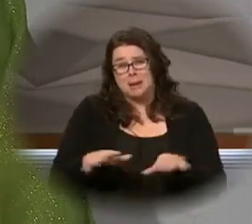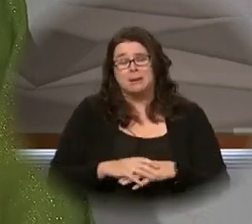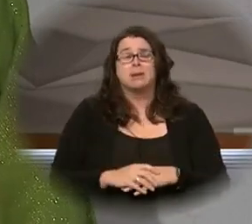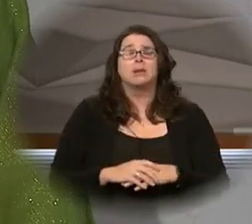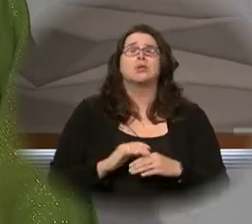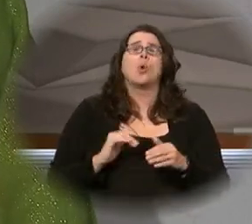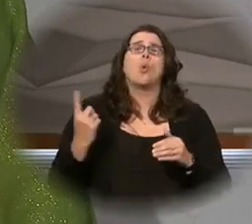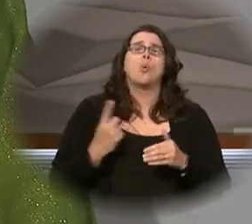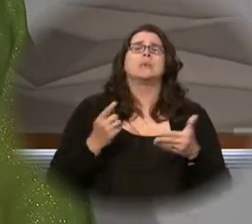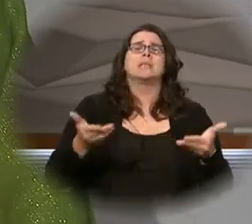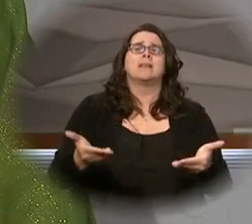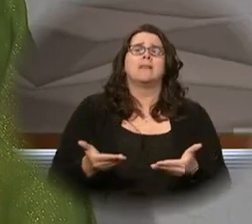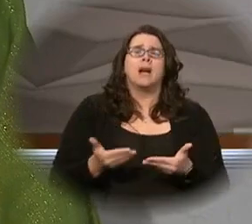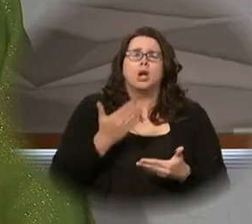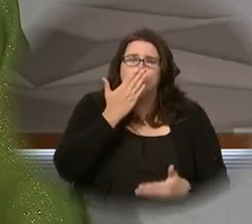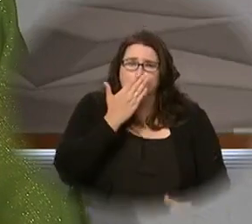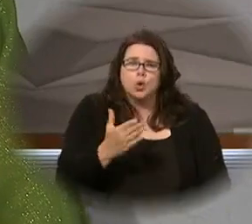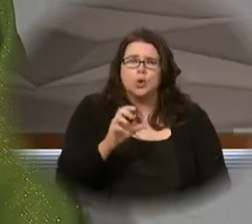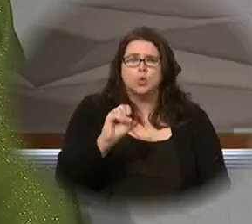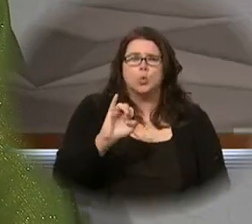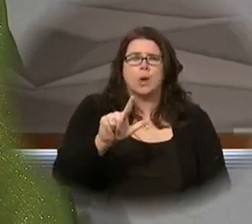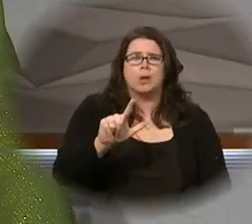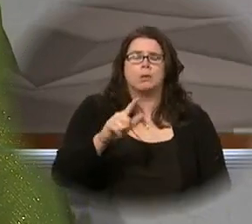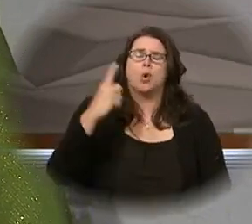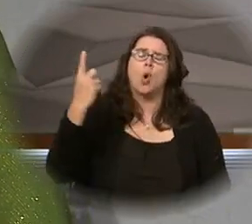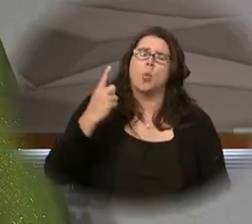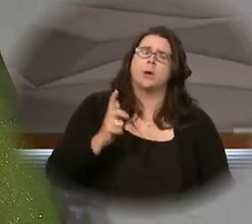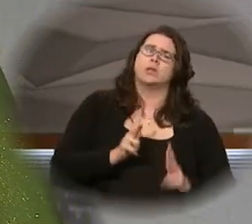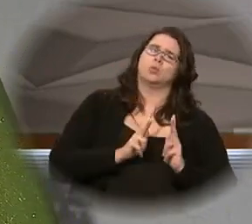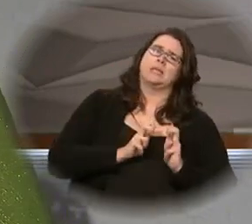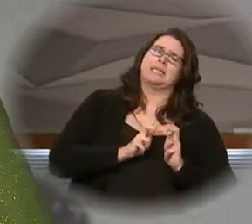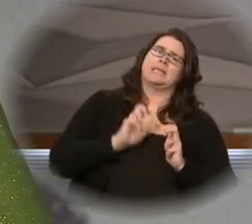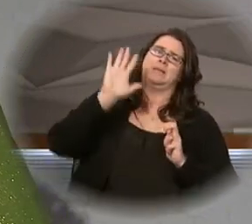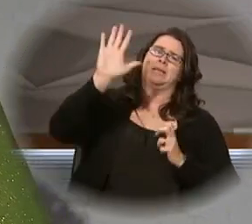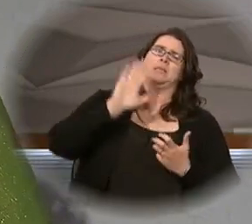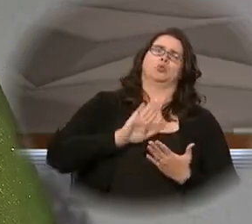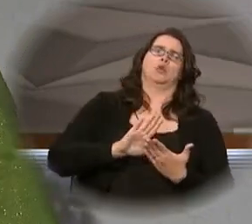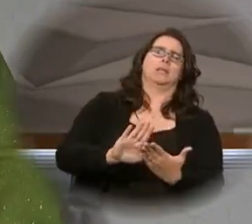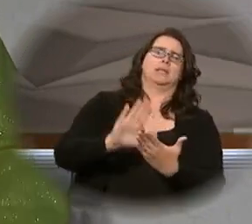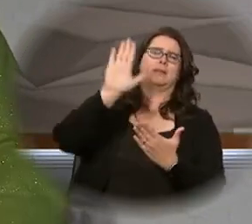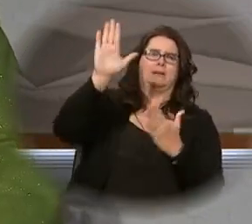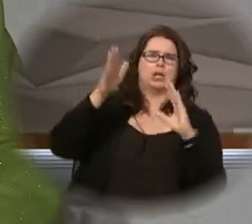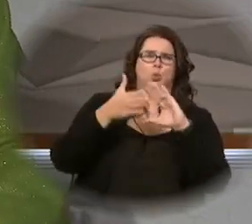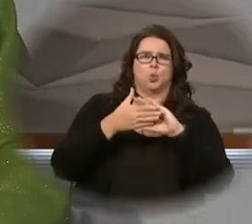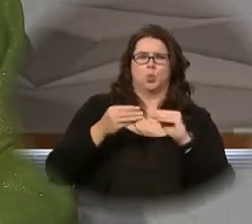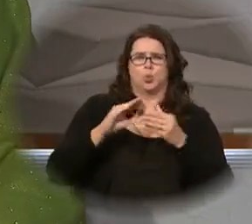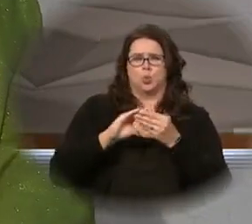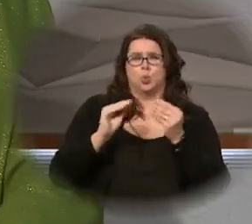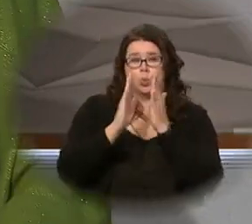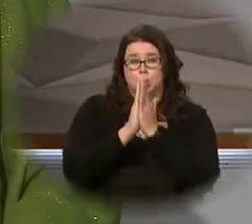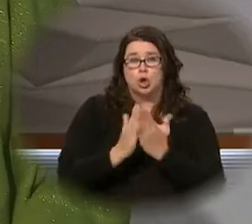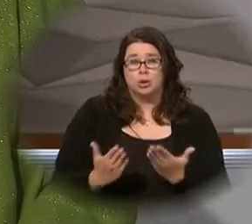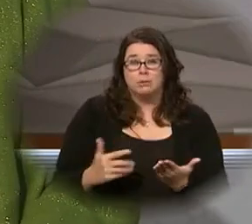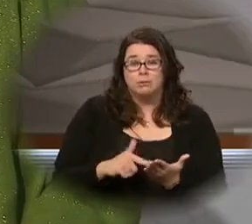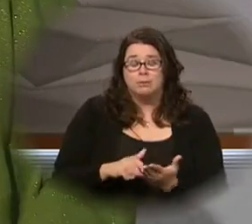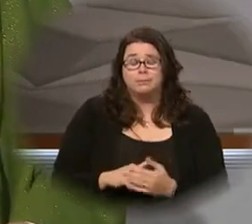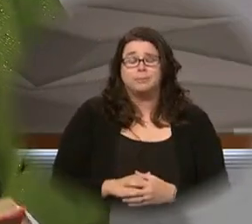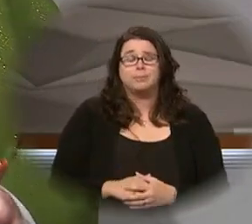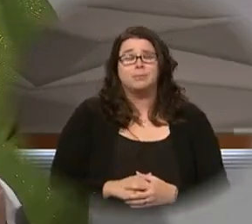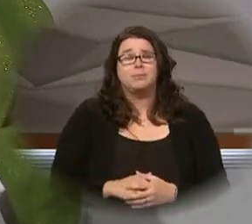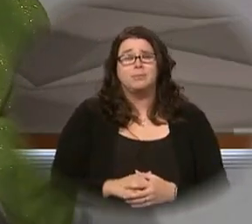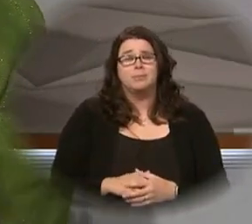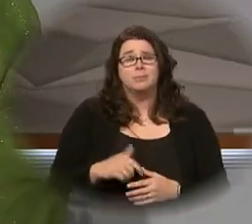invited always to be good soil, just receptive of his presence of his word and the goodness that